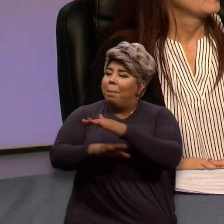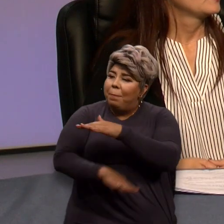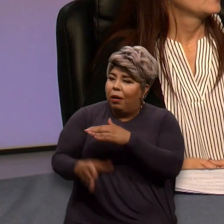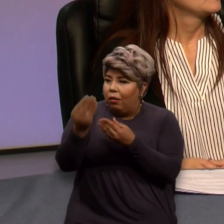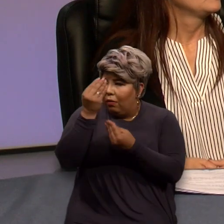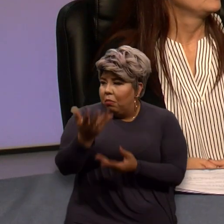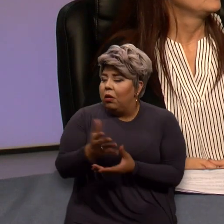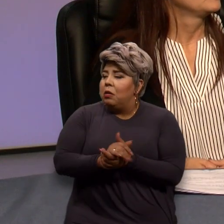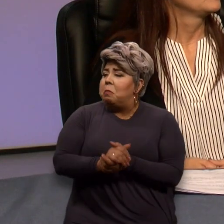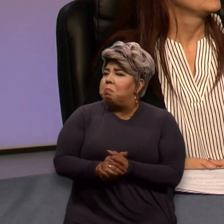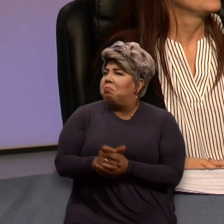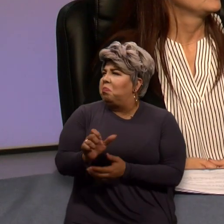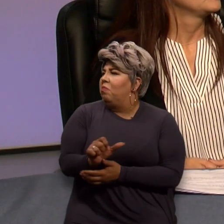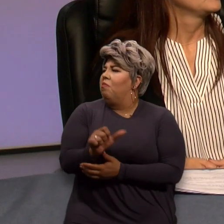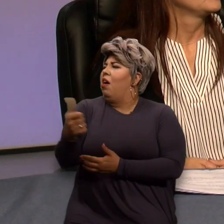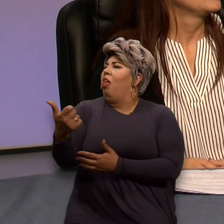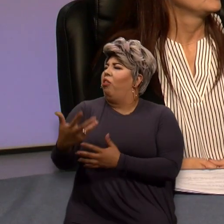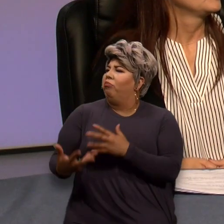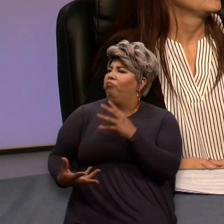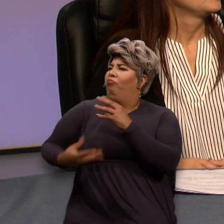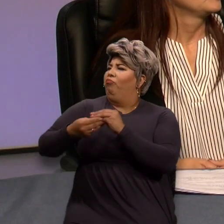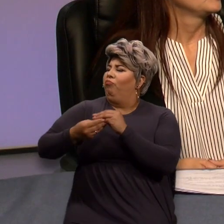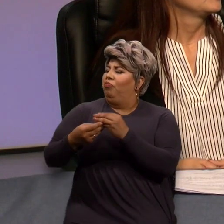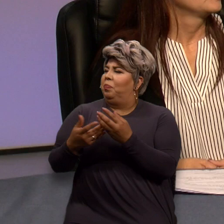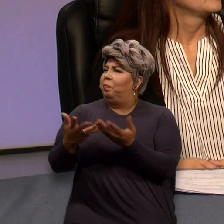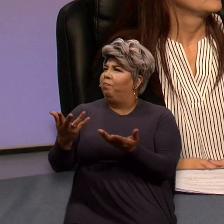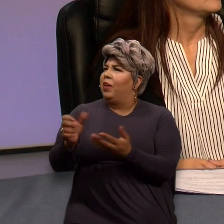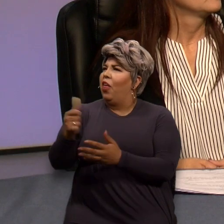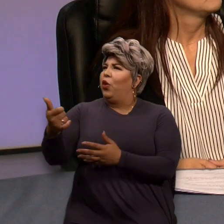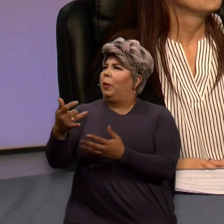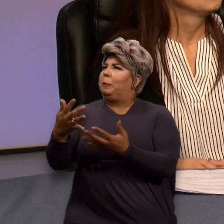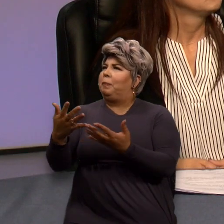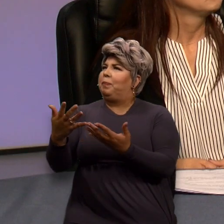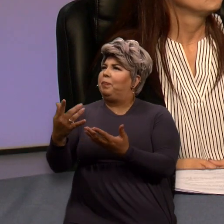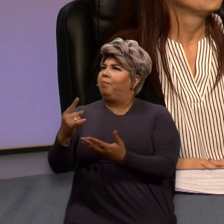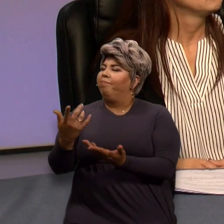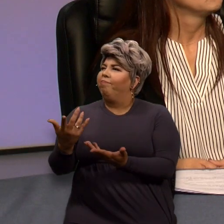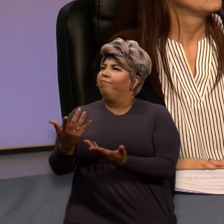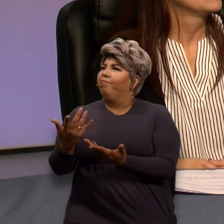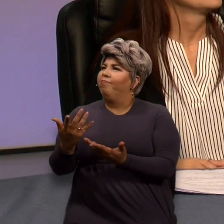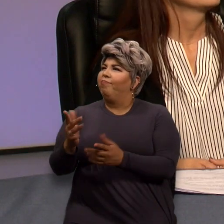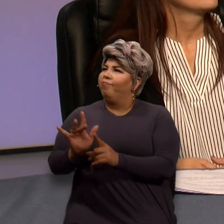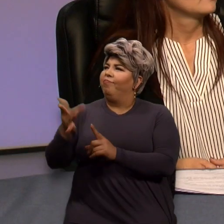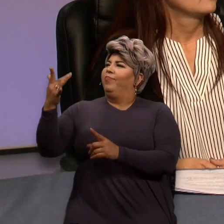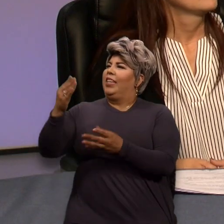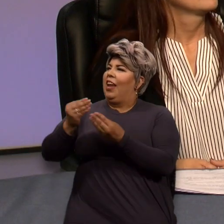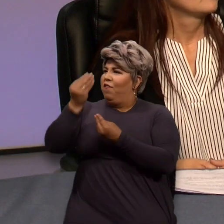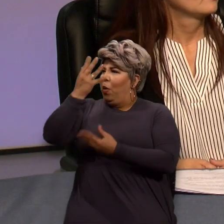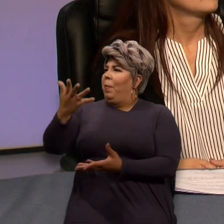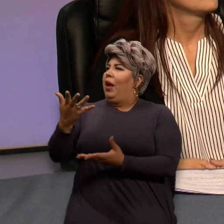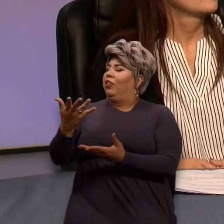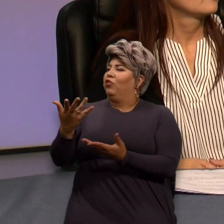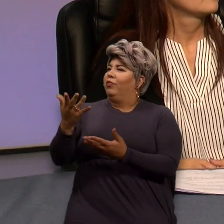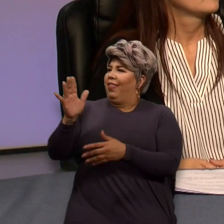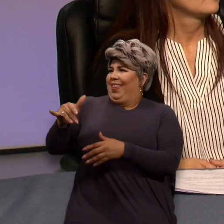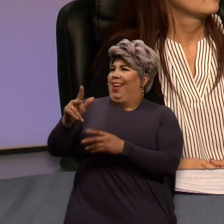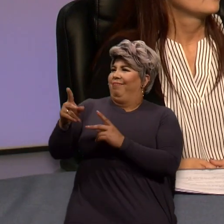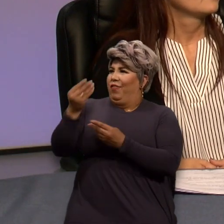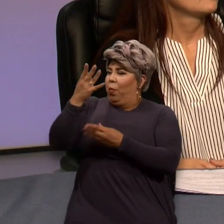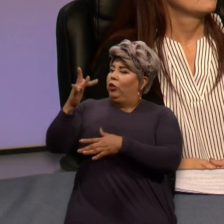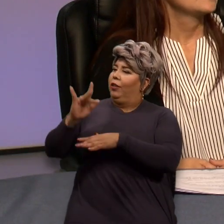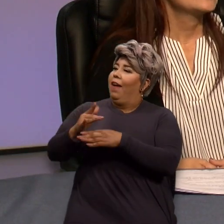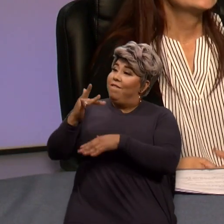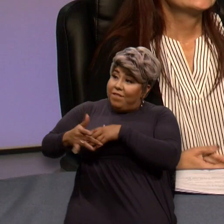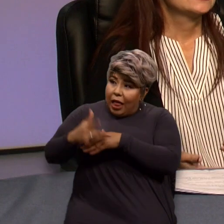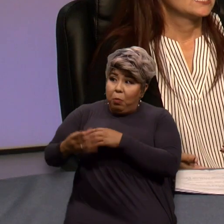What are some of the things that you think really stand out about some of the information that is available for first responders to see